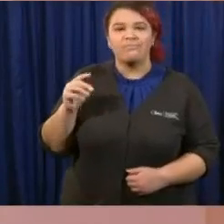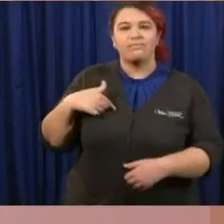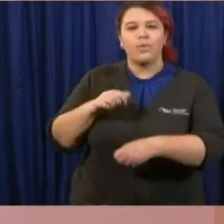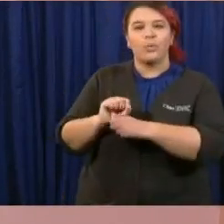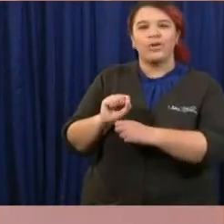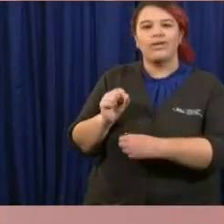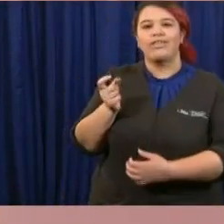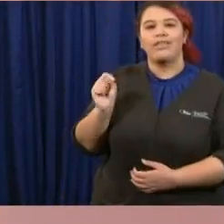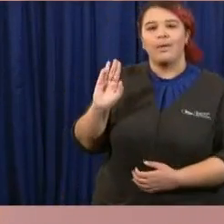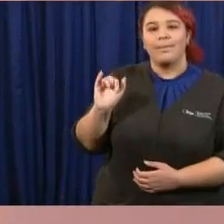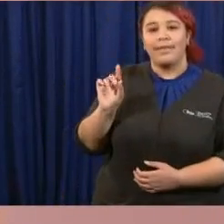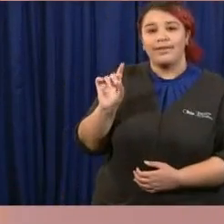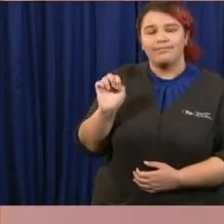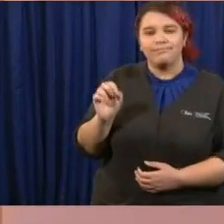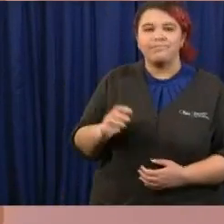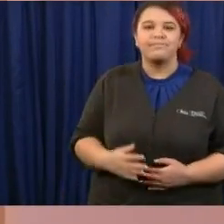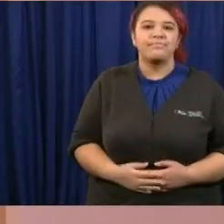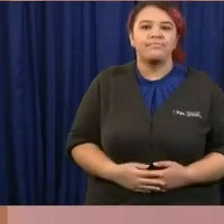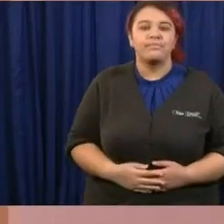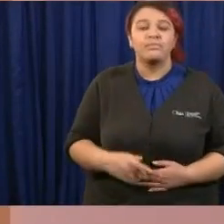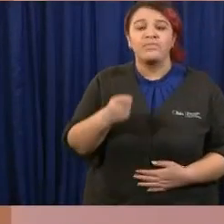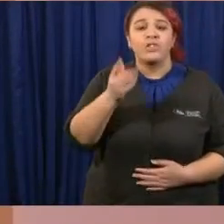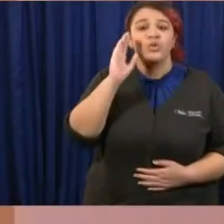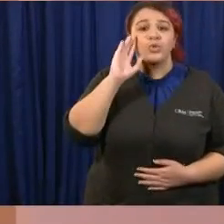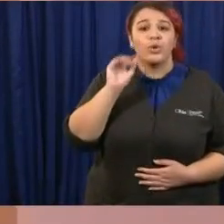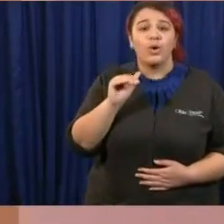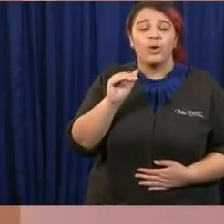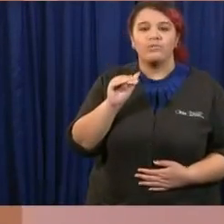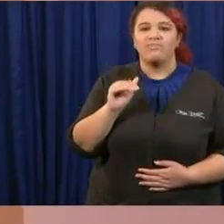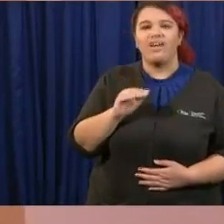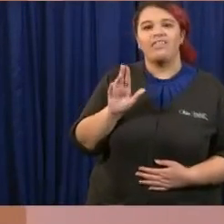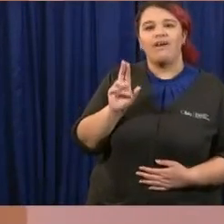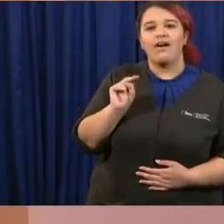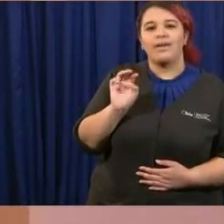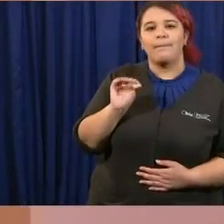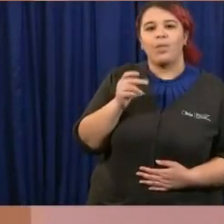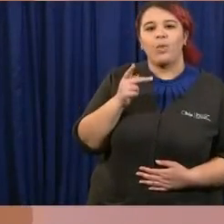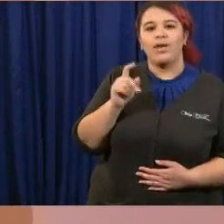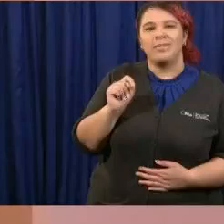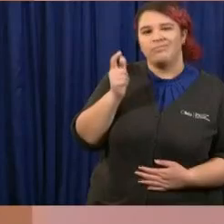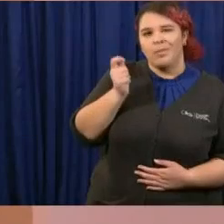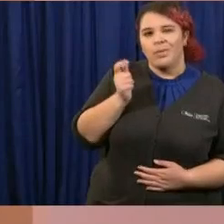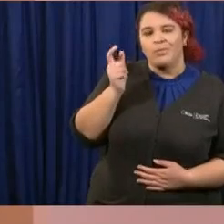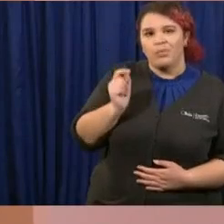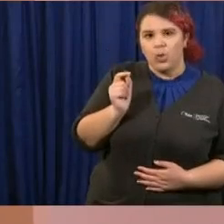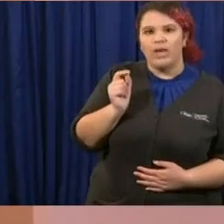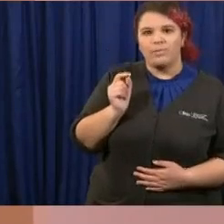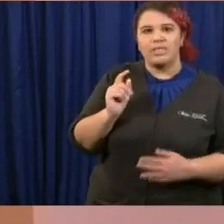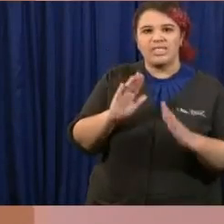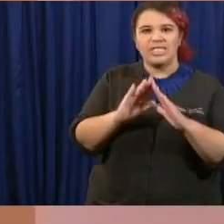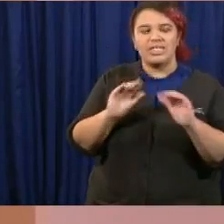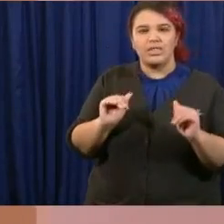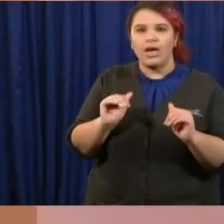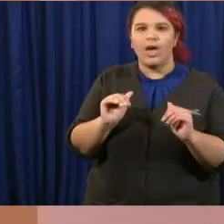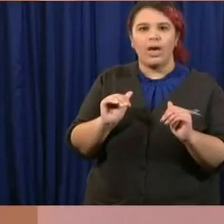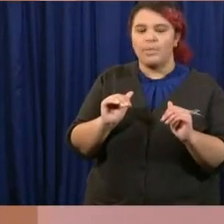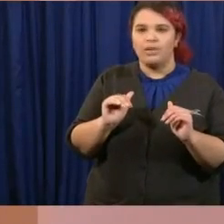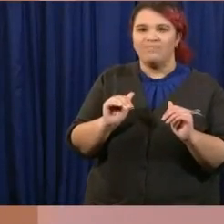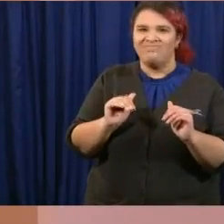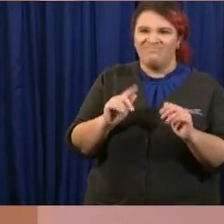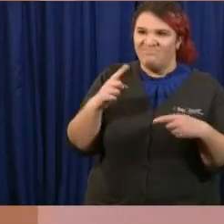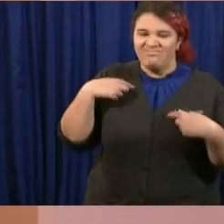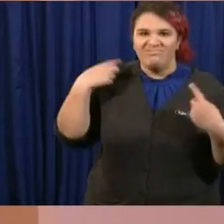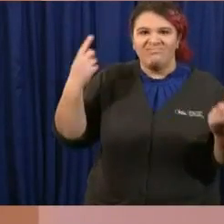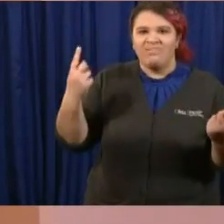As you know, the Ohio's unemployment compensation system has been underfunded for years and it's likely going to have to borrow from the federal government